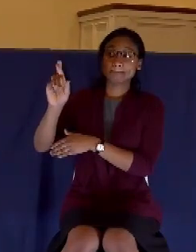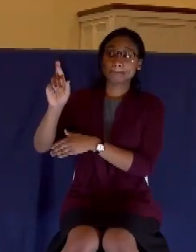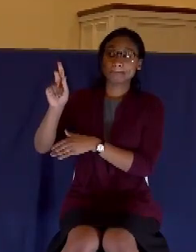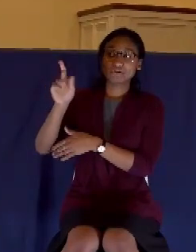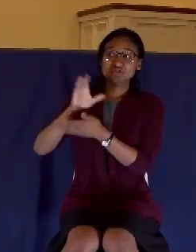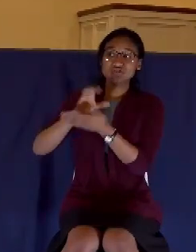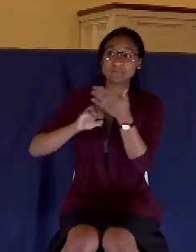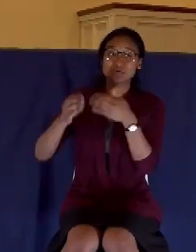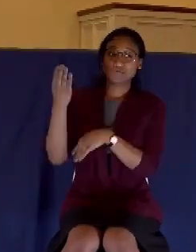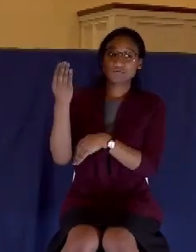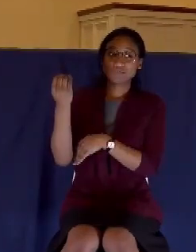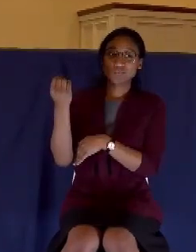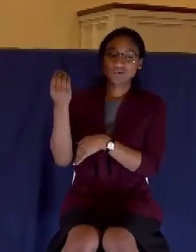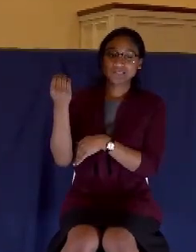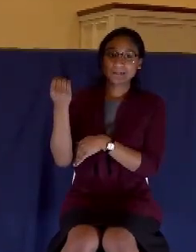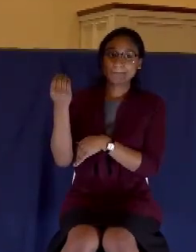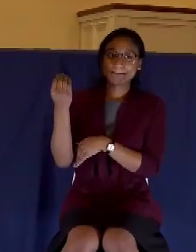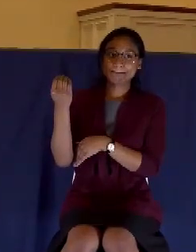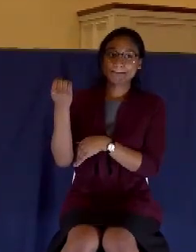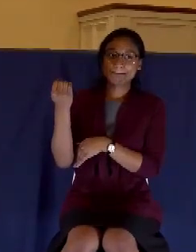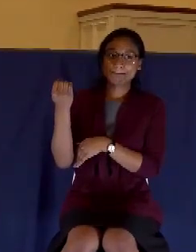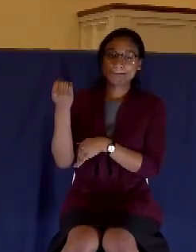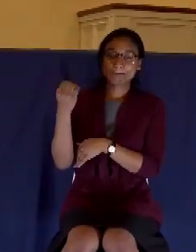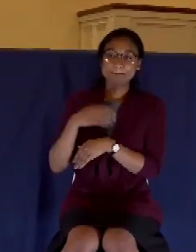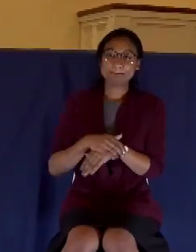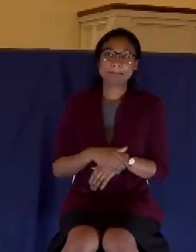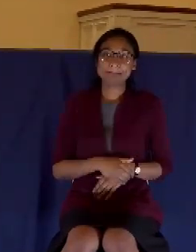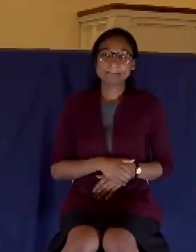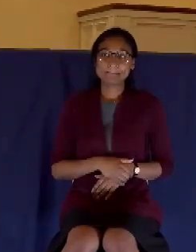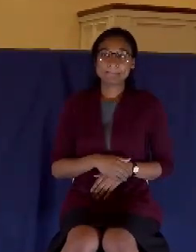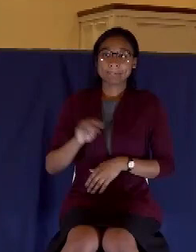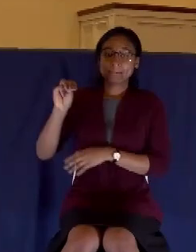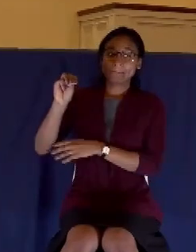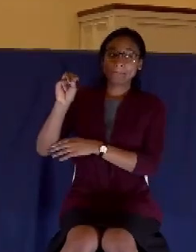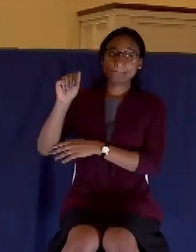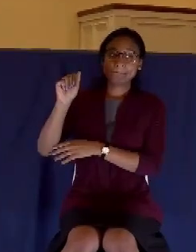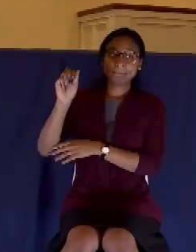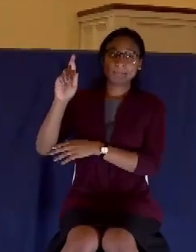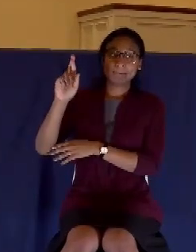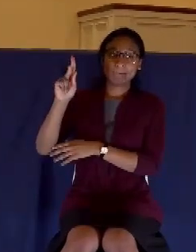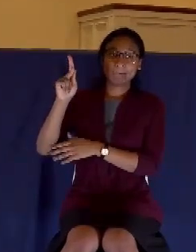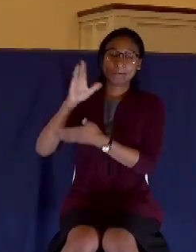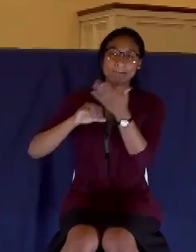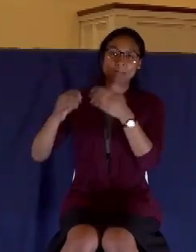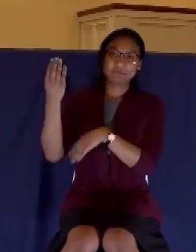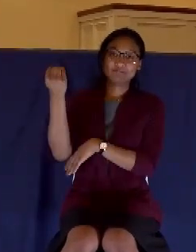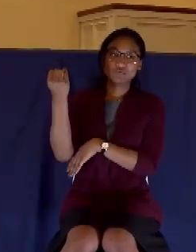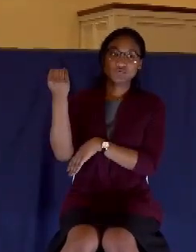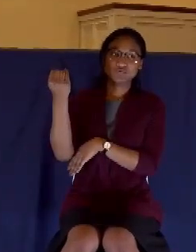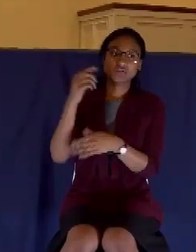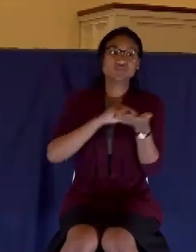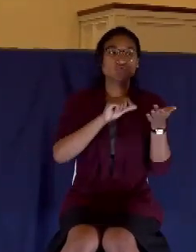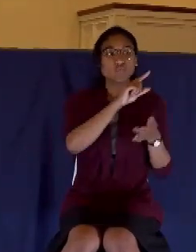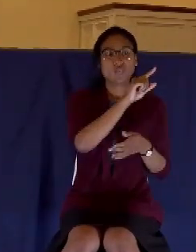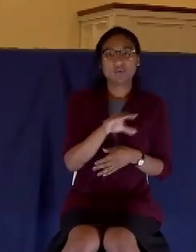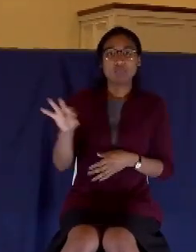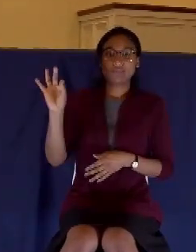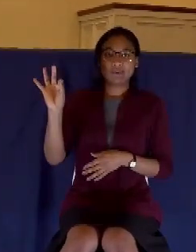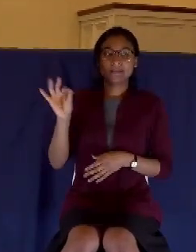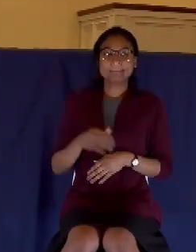is where we're going to be reading from this morning. Mark chapter 14 verses 1 to 9.